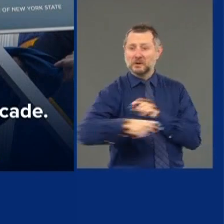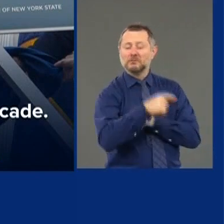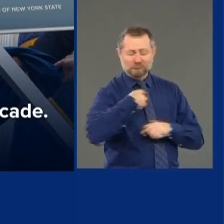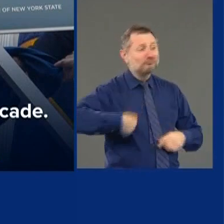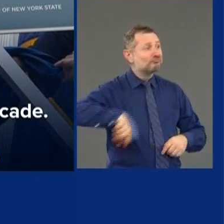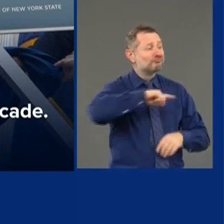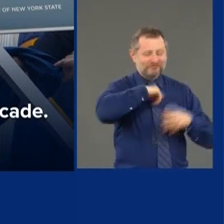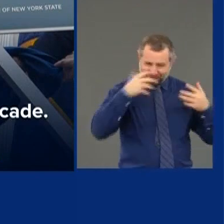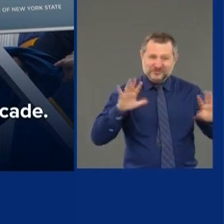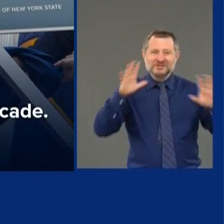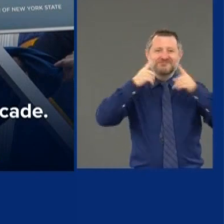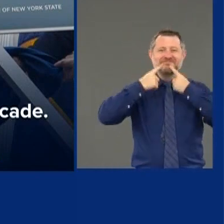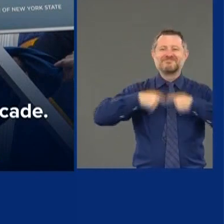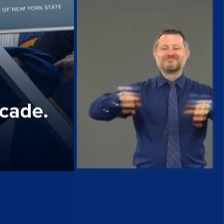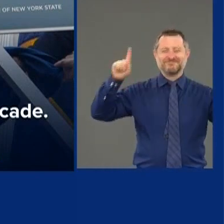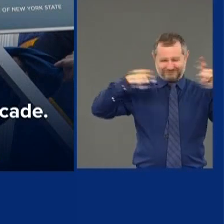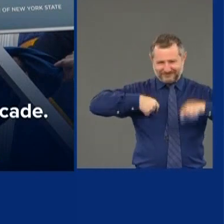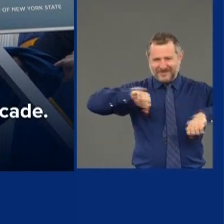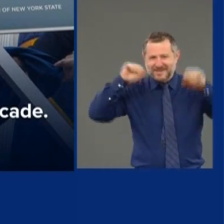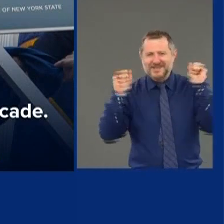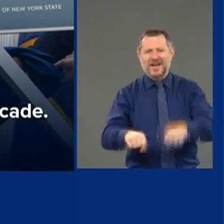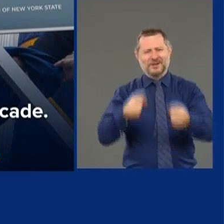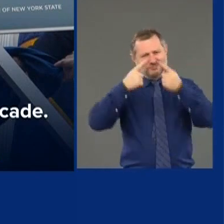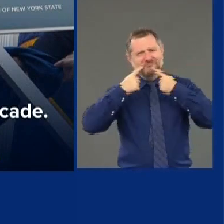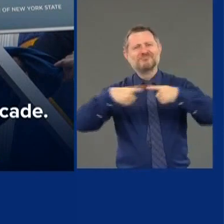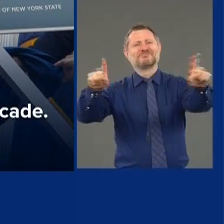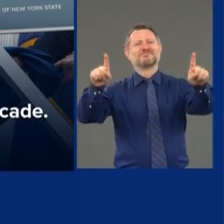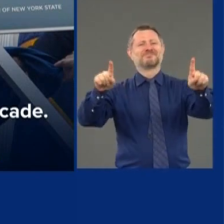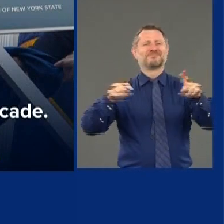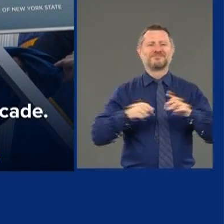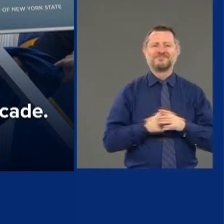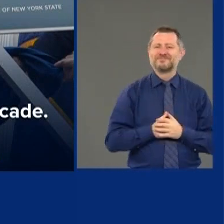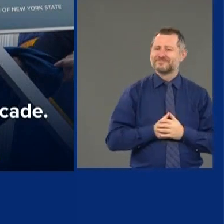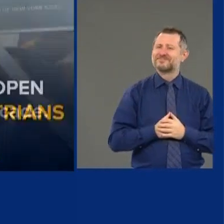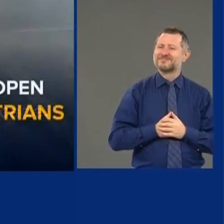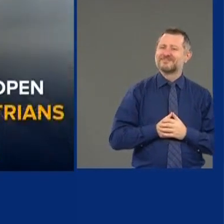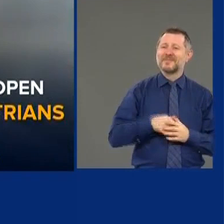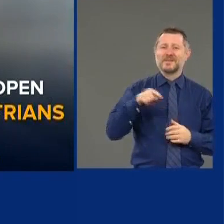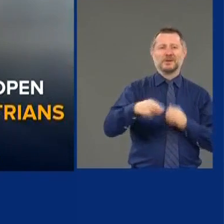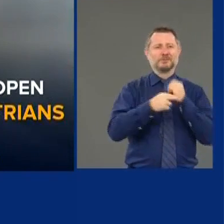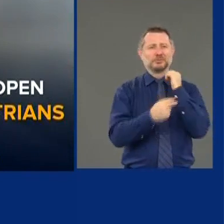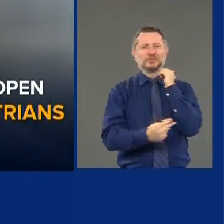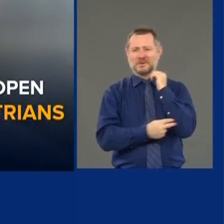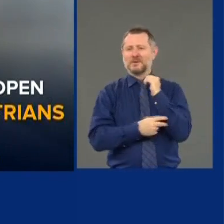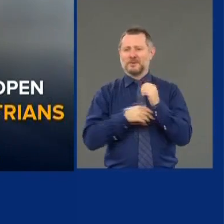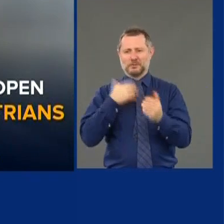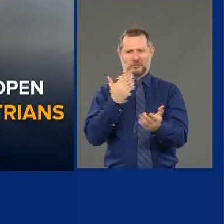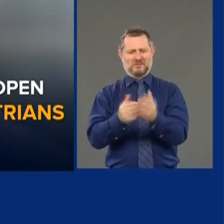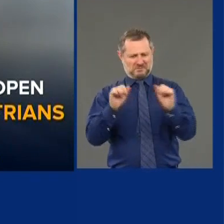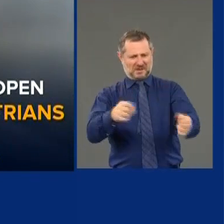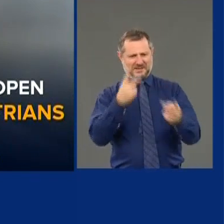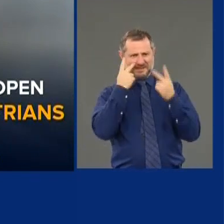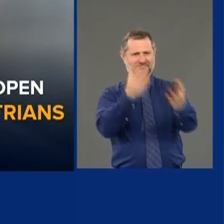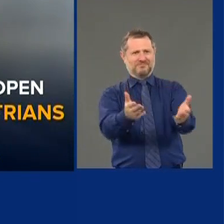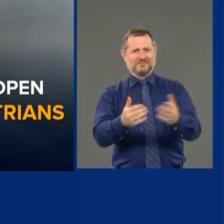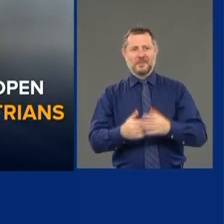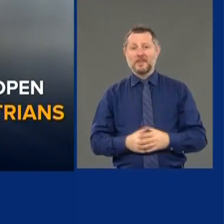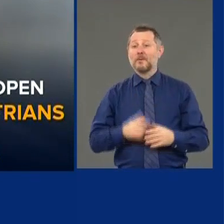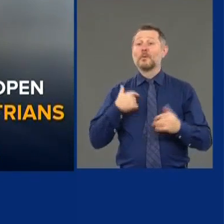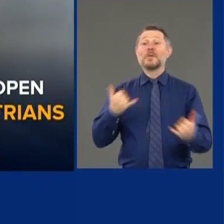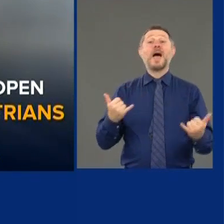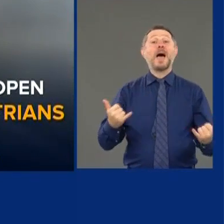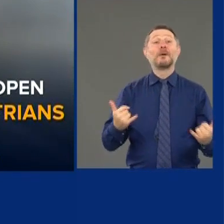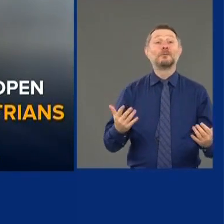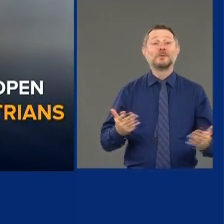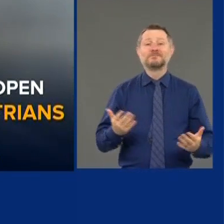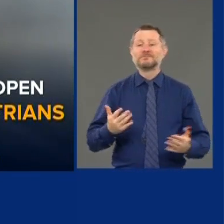we can do it. We can do it. That's what we said with this bridge. Today, we're going to open